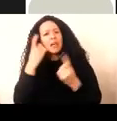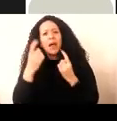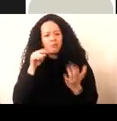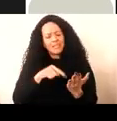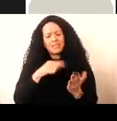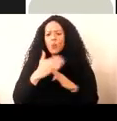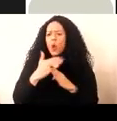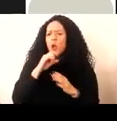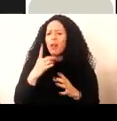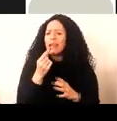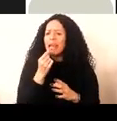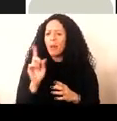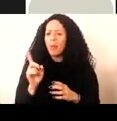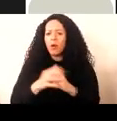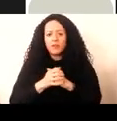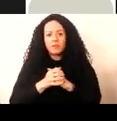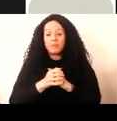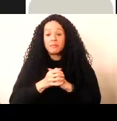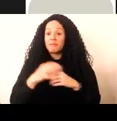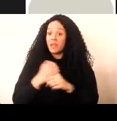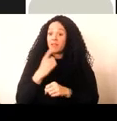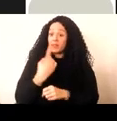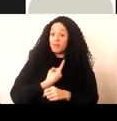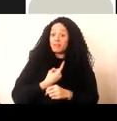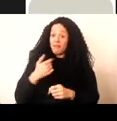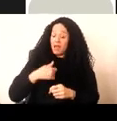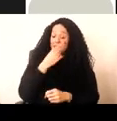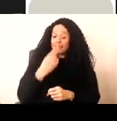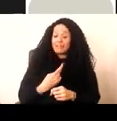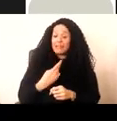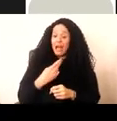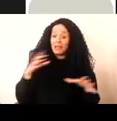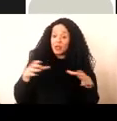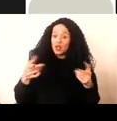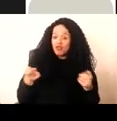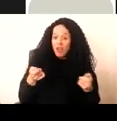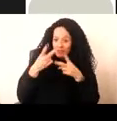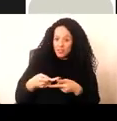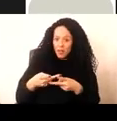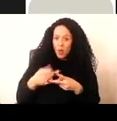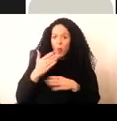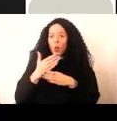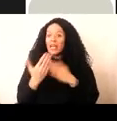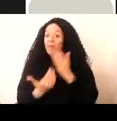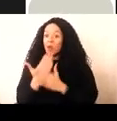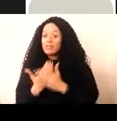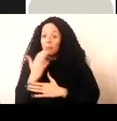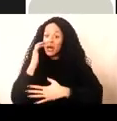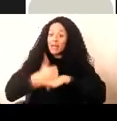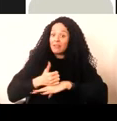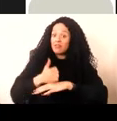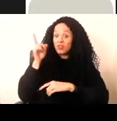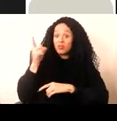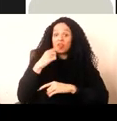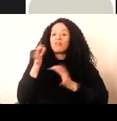Now, I do so from the perspective of a design curator working in the contemporary and an institution that is nothing without access.